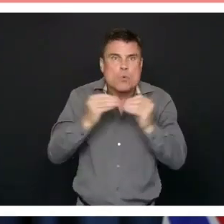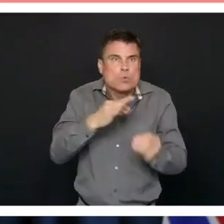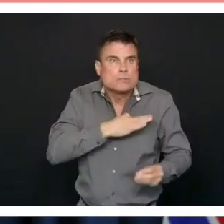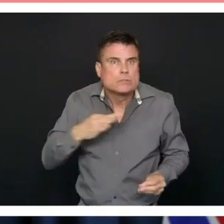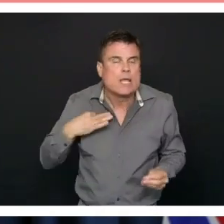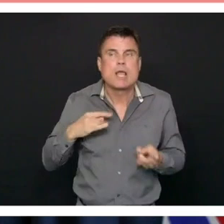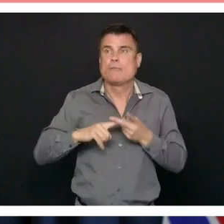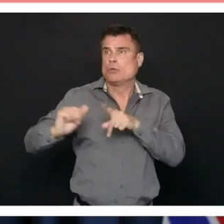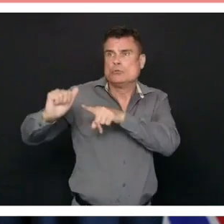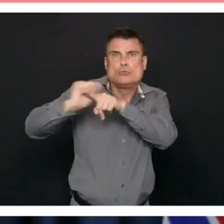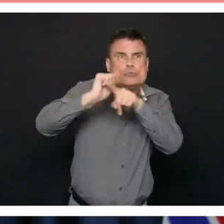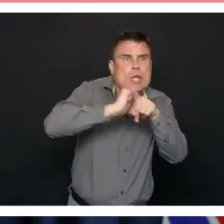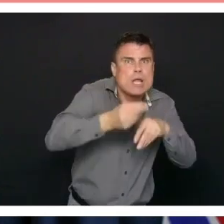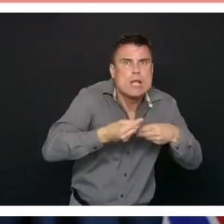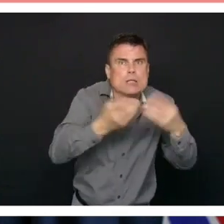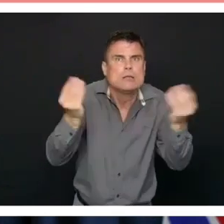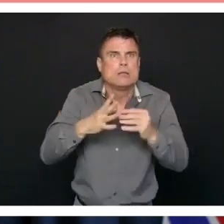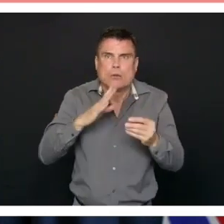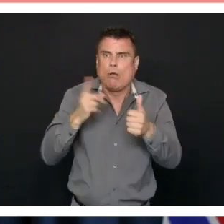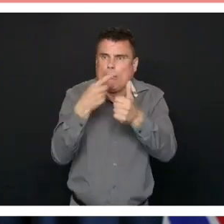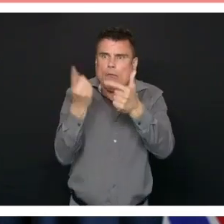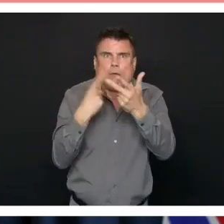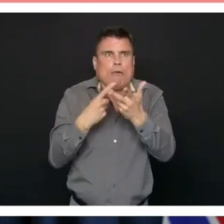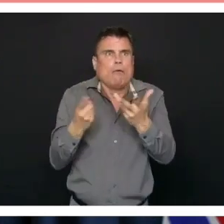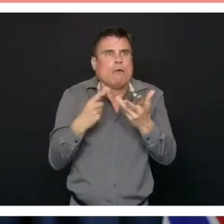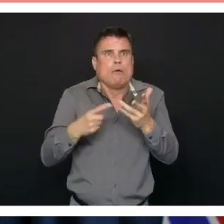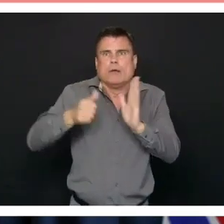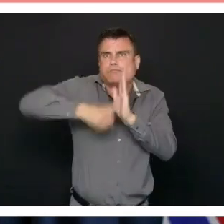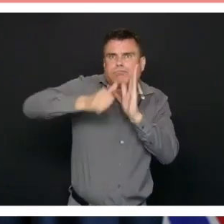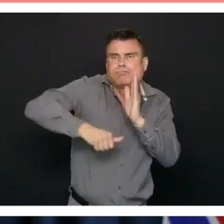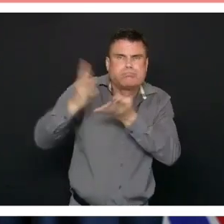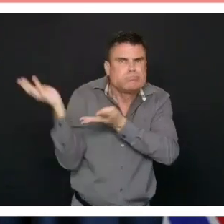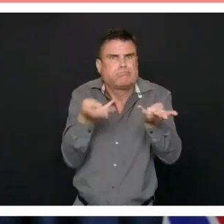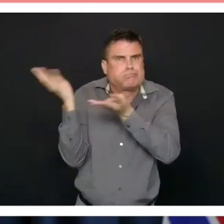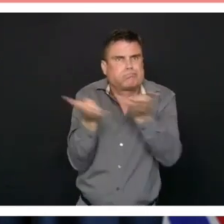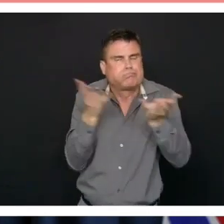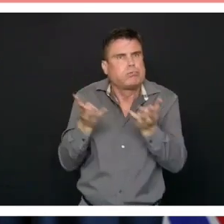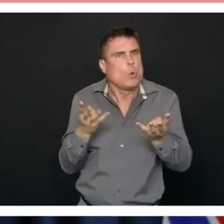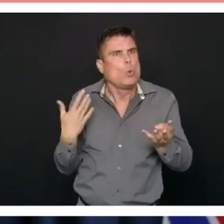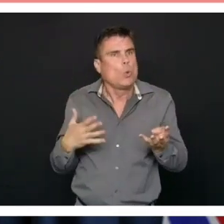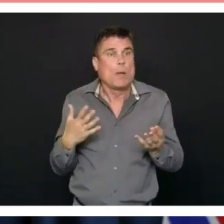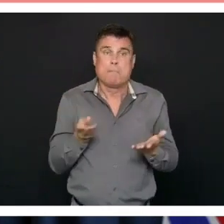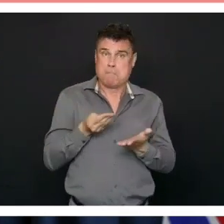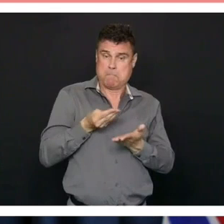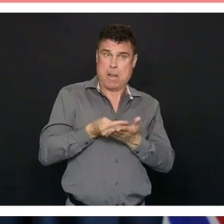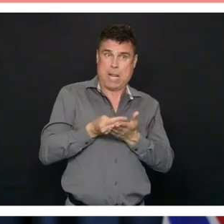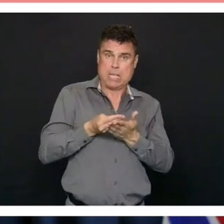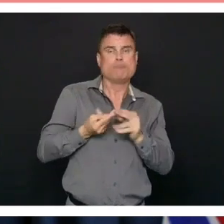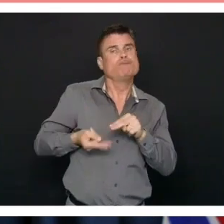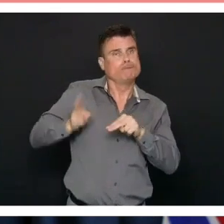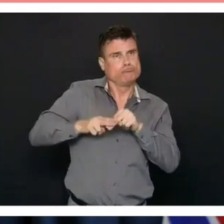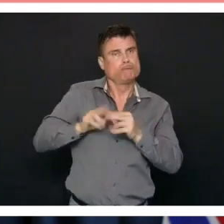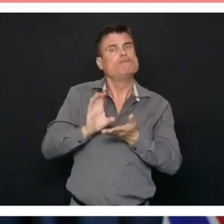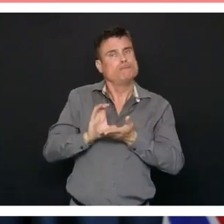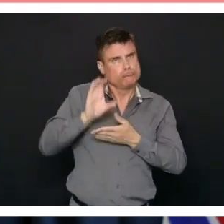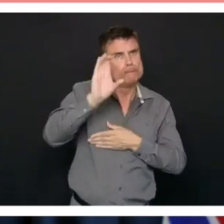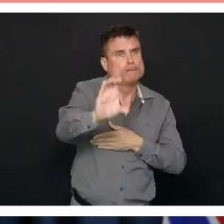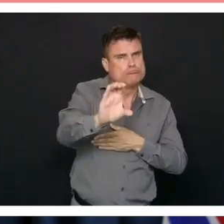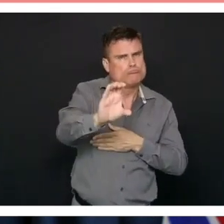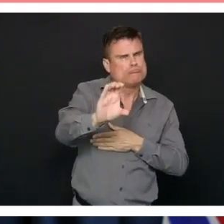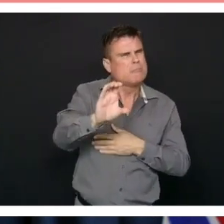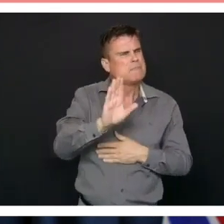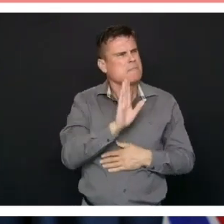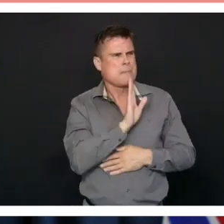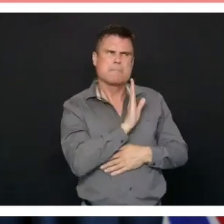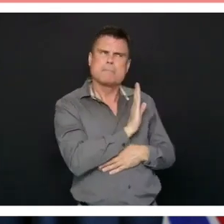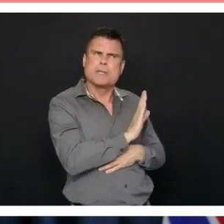for productivity and everything. There is a funding increase as well in I guess the question I would have